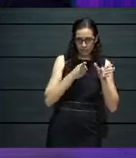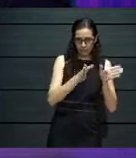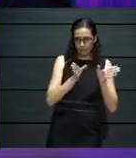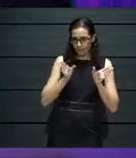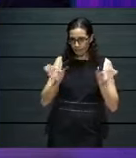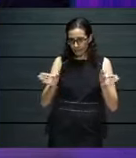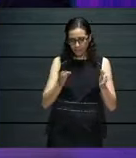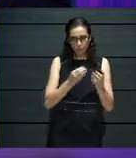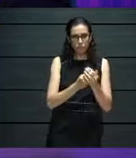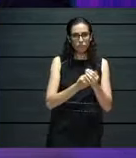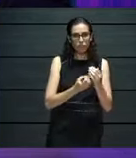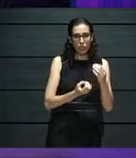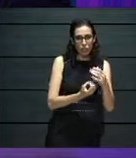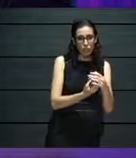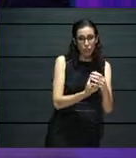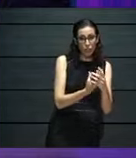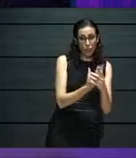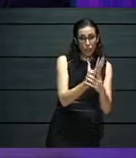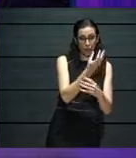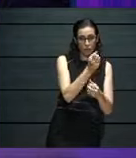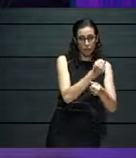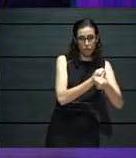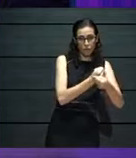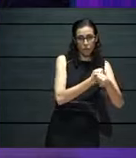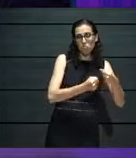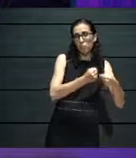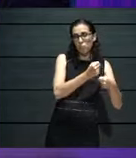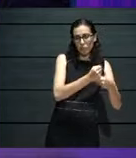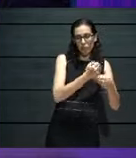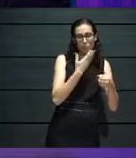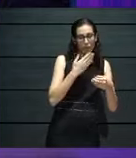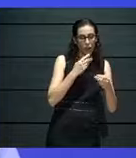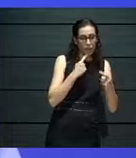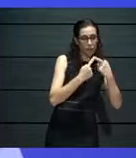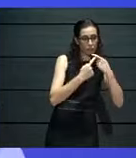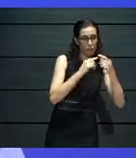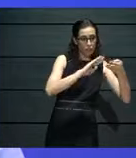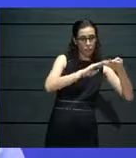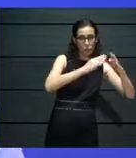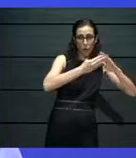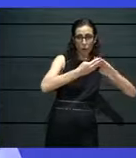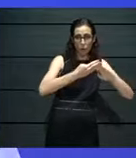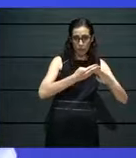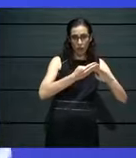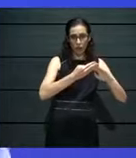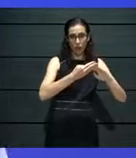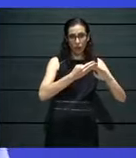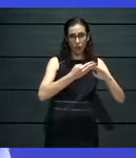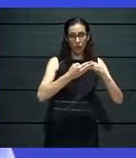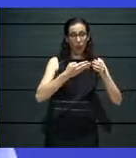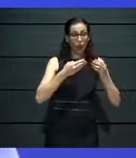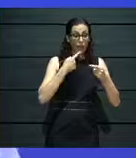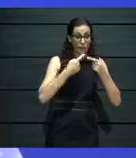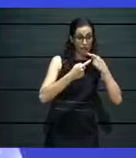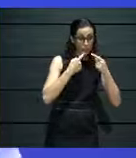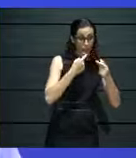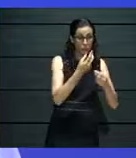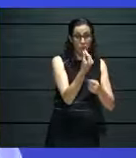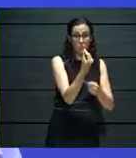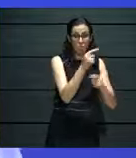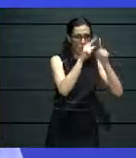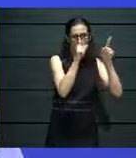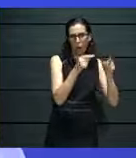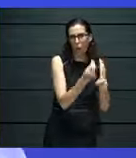working with, so when you talk with communities, when you're speaking with, specifically with communities, speaking with local businesses, speaking